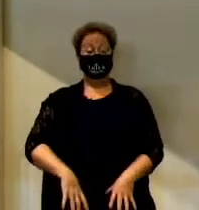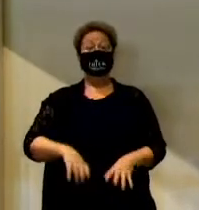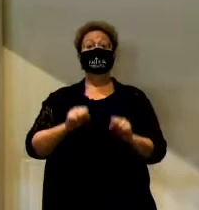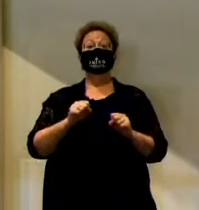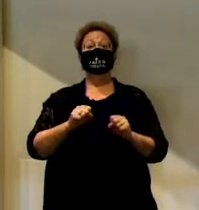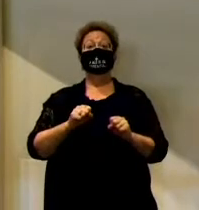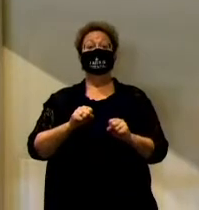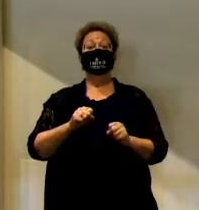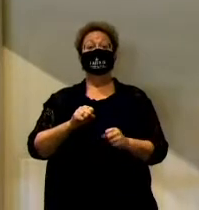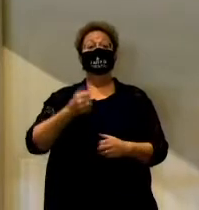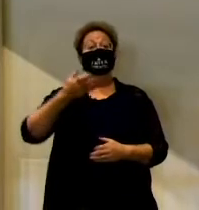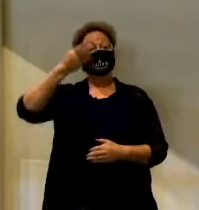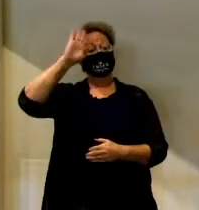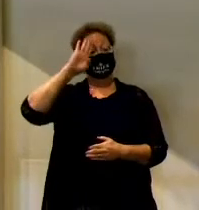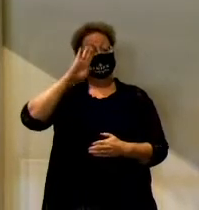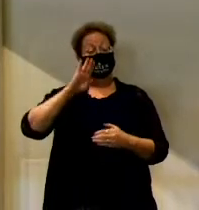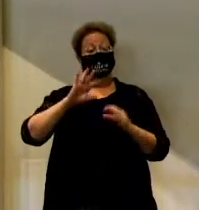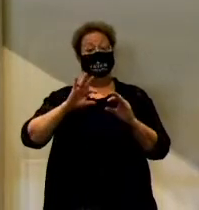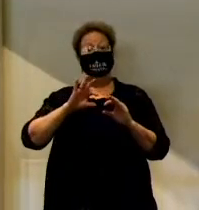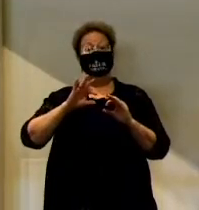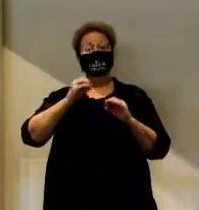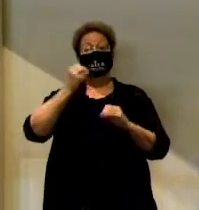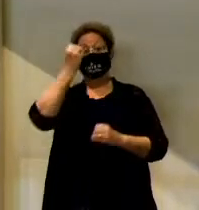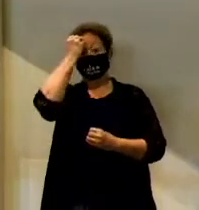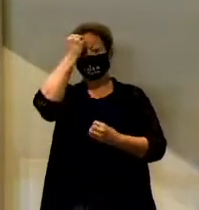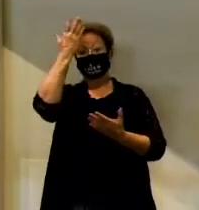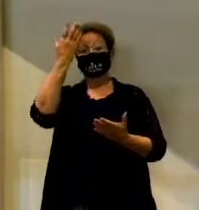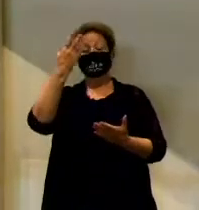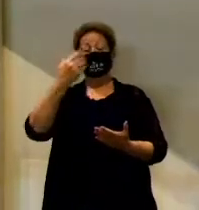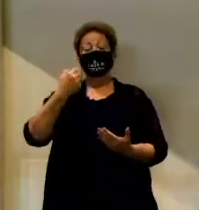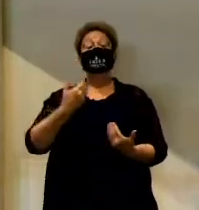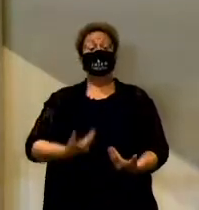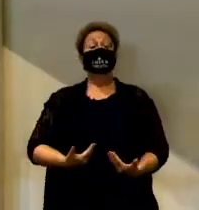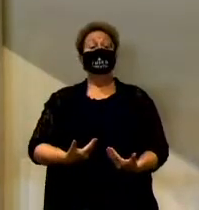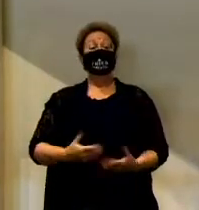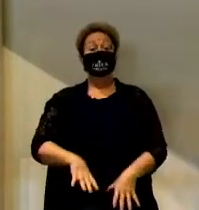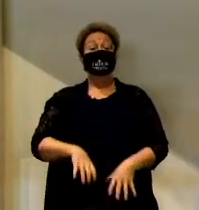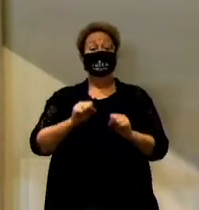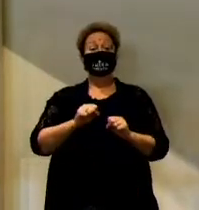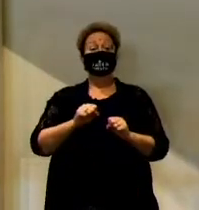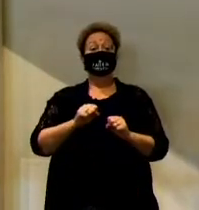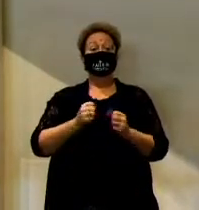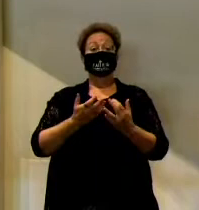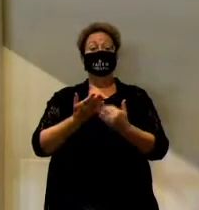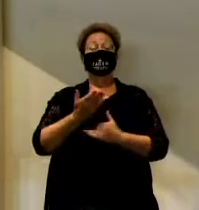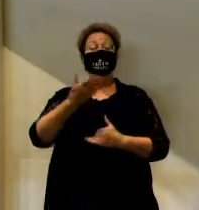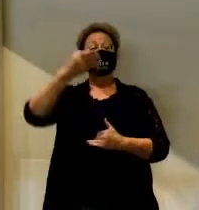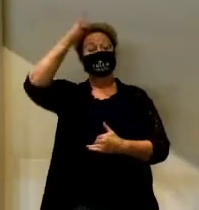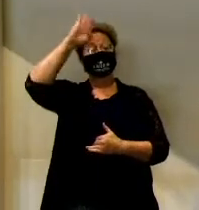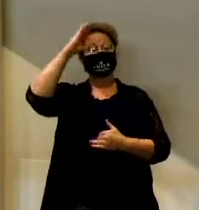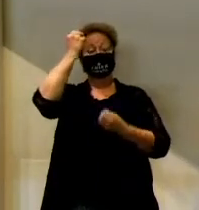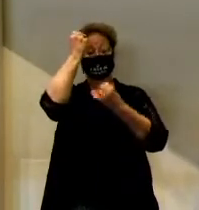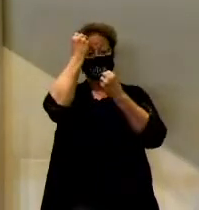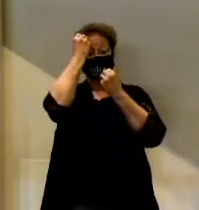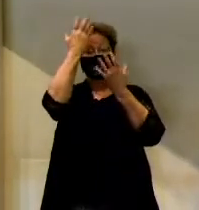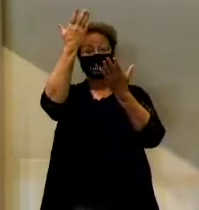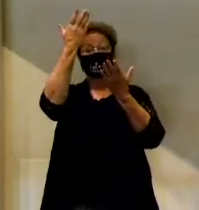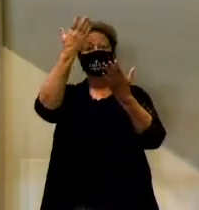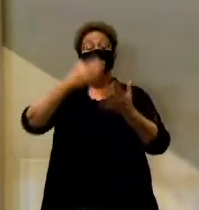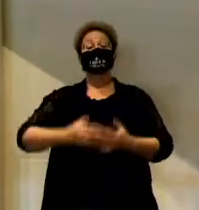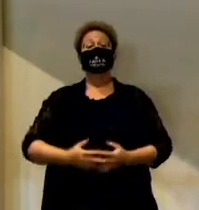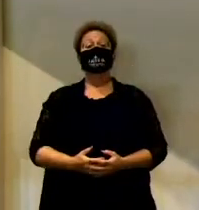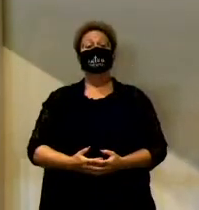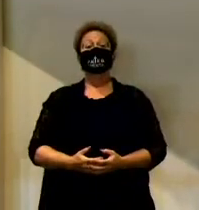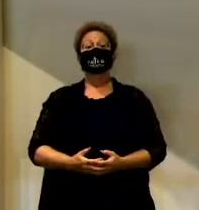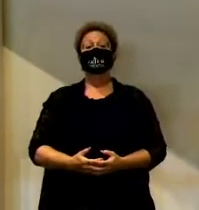by God the Father. Can you say that with me today? I am adopted by God the Father.